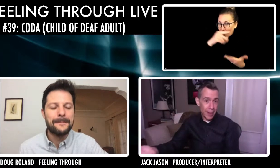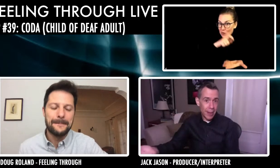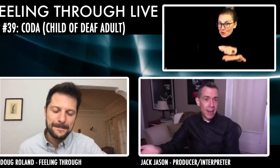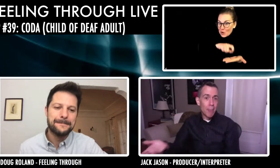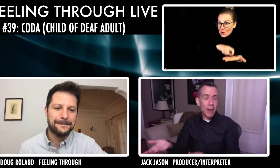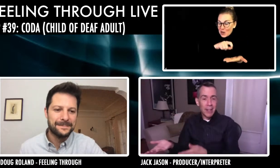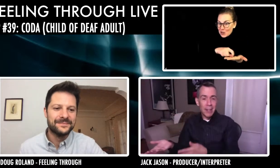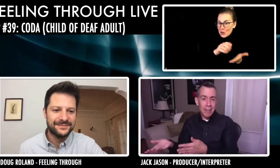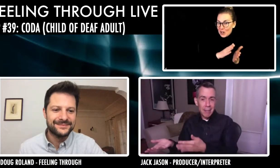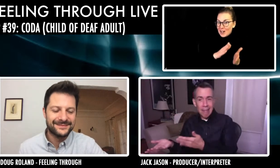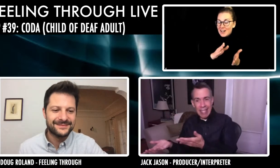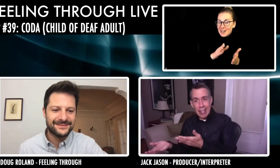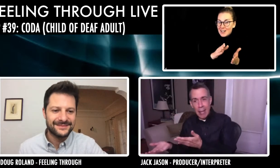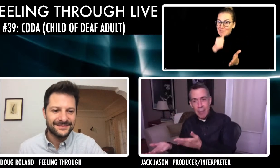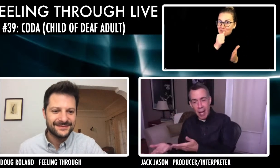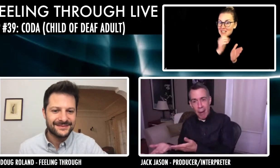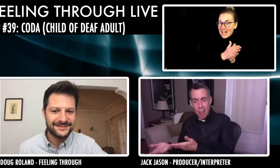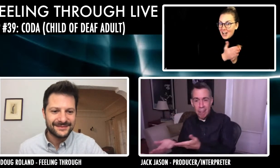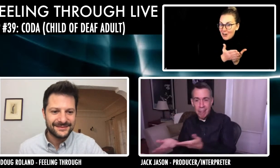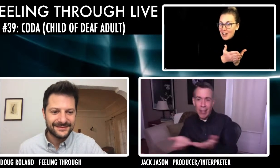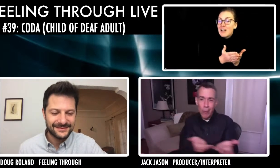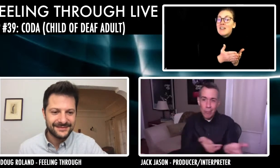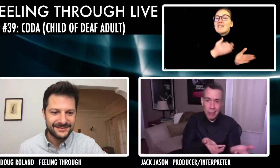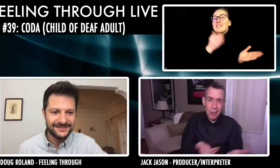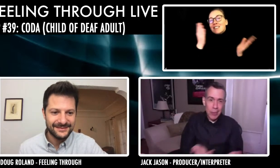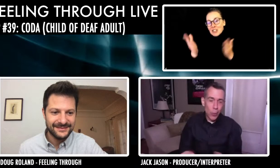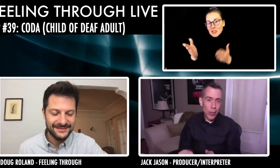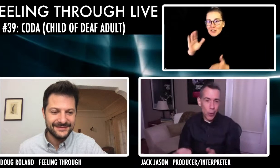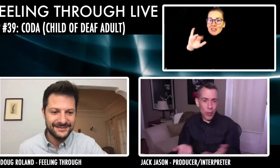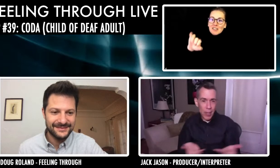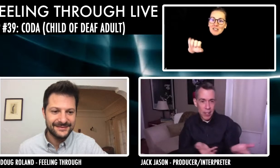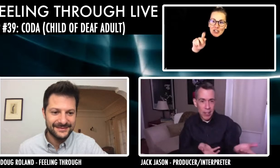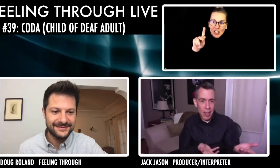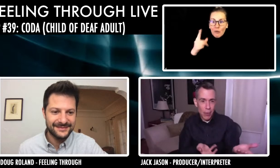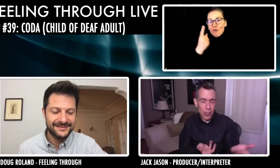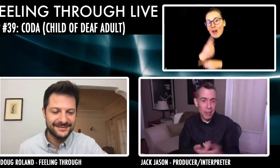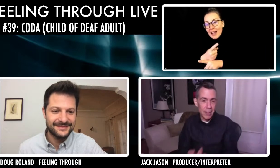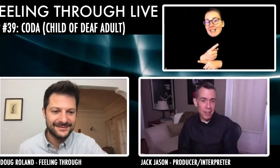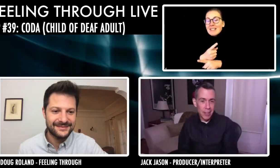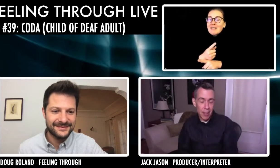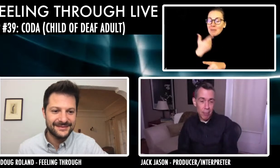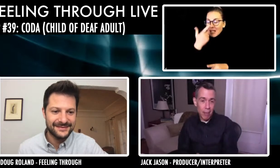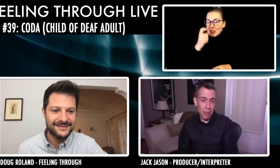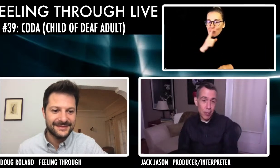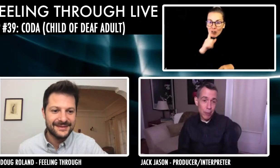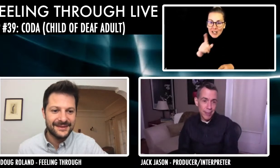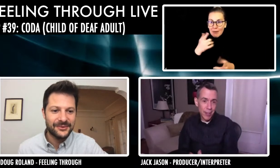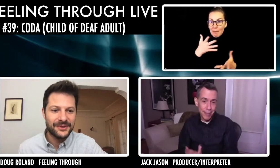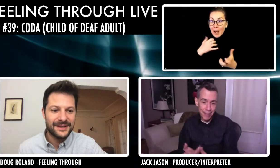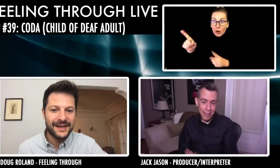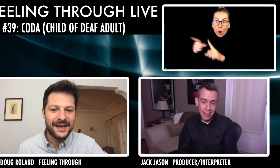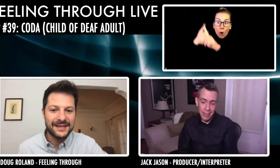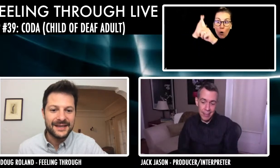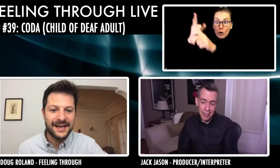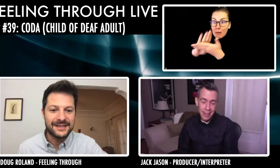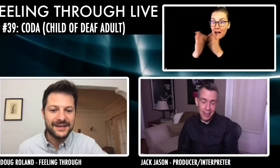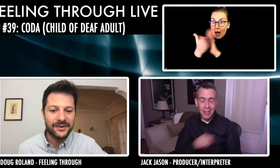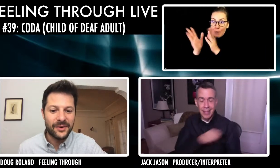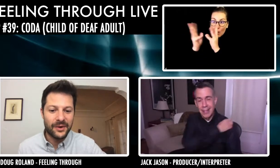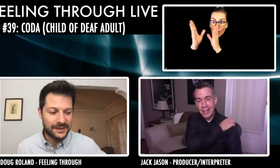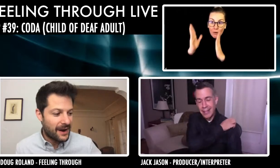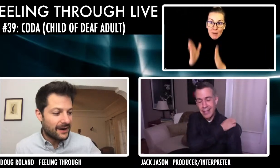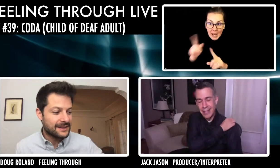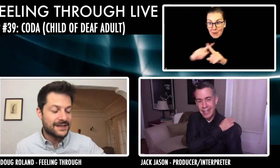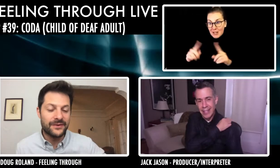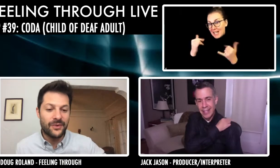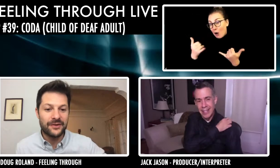weatherman, but at the same time, I'm, you know, doing goofy things on television sometimes too. As a, as a